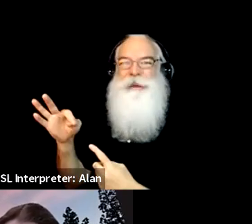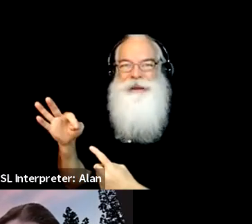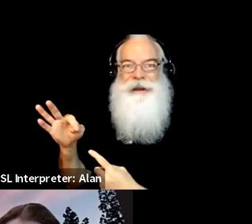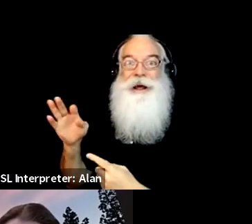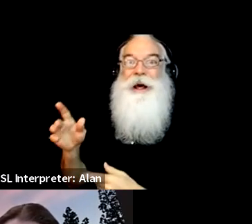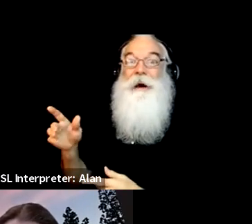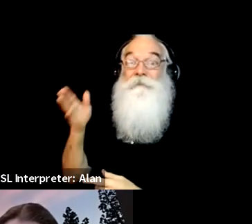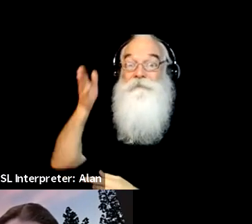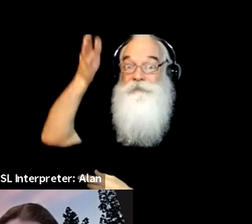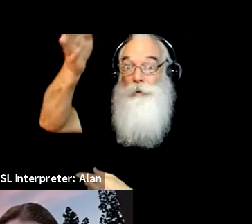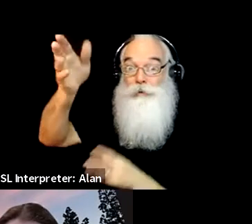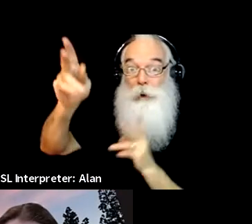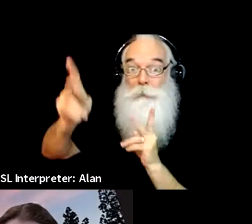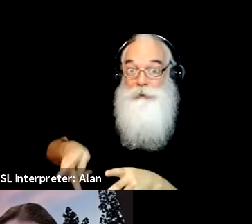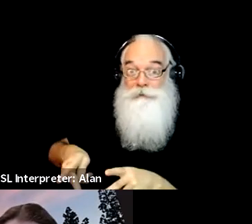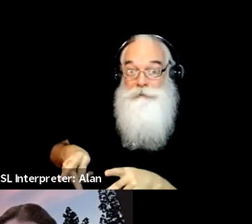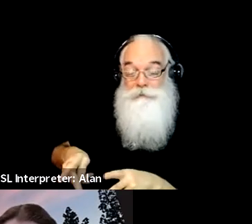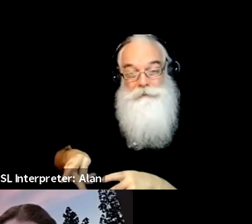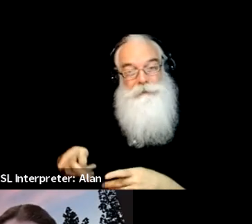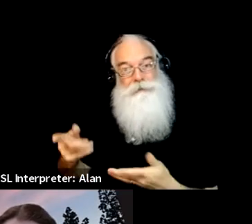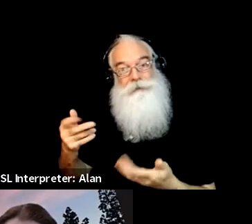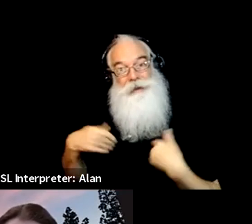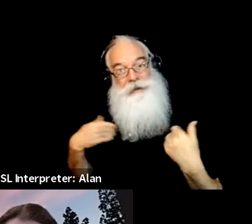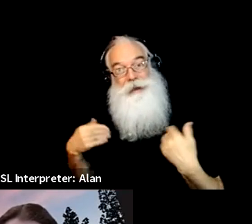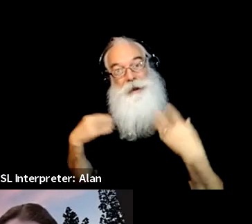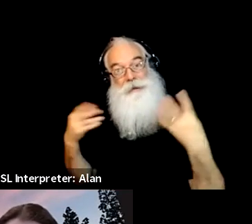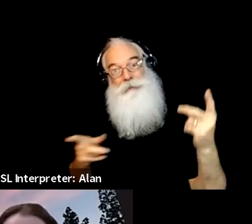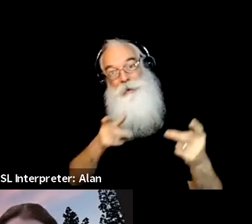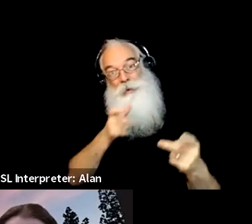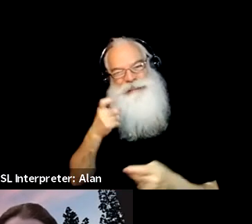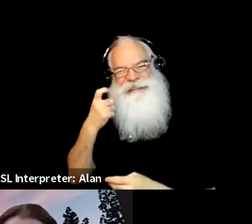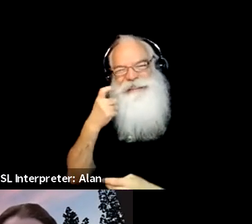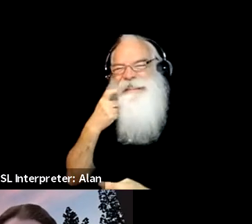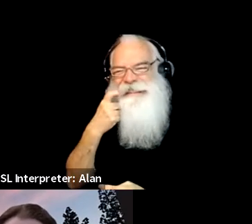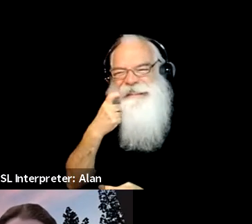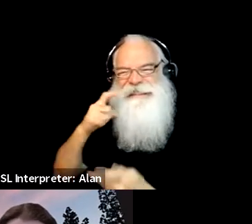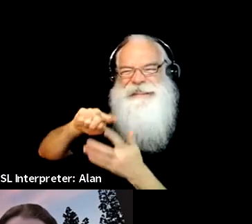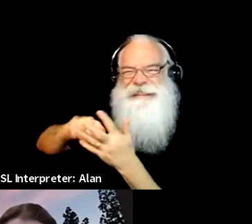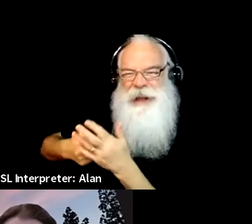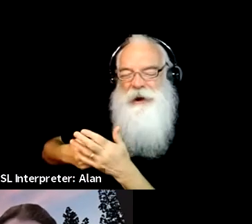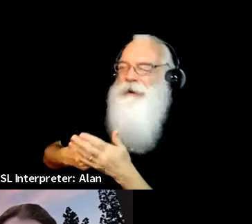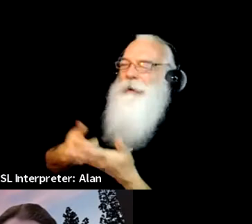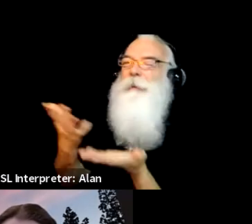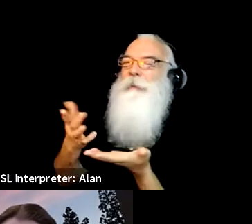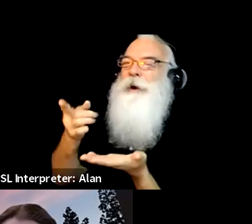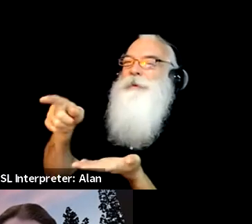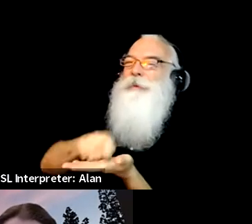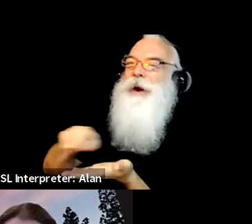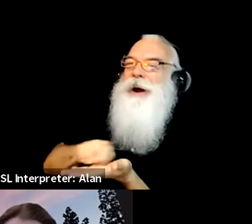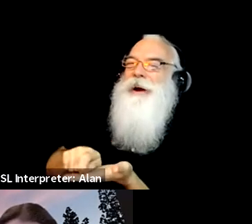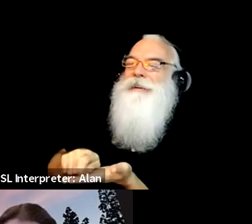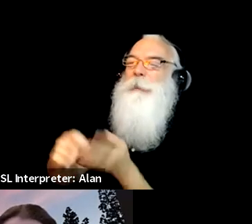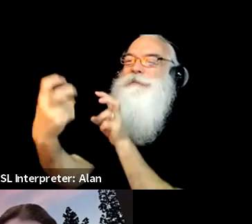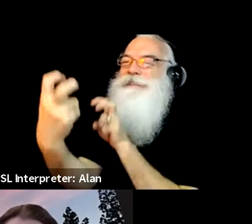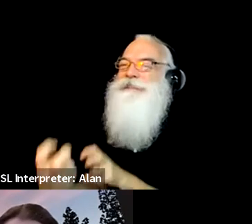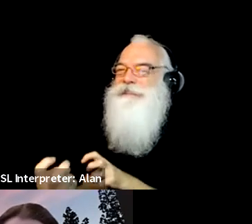to see what, what some of the young people who are just starting out now, what they're going to write someday and then sit and talk with them about it.